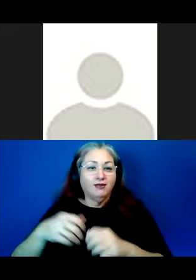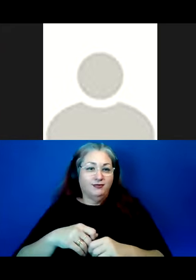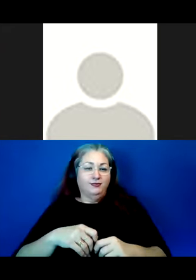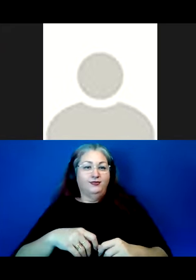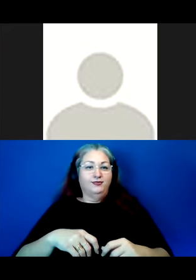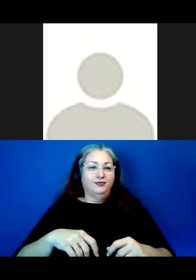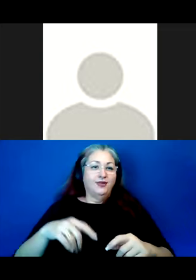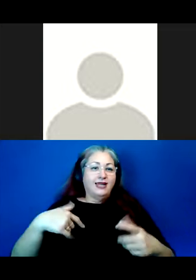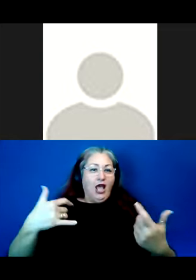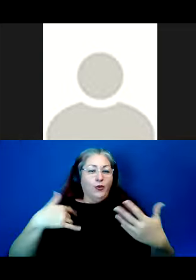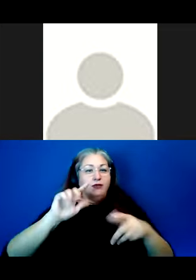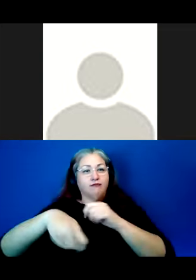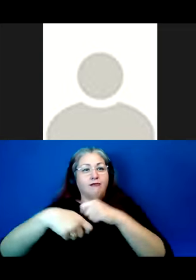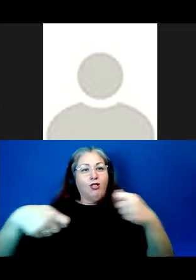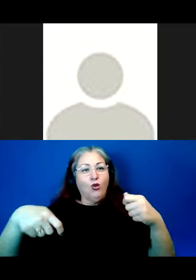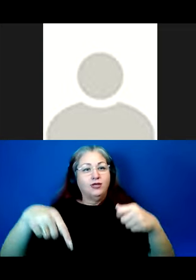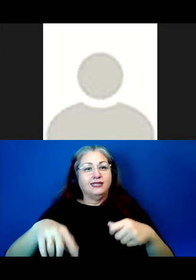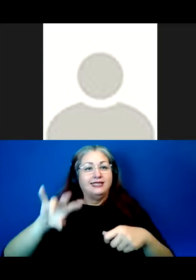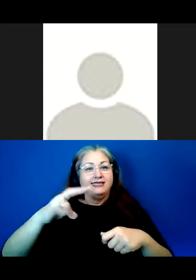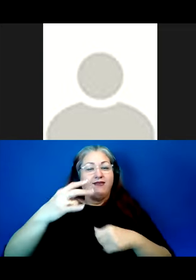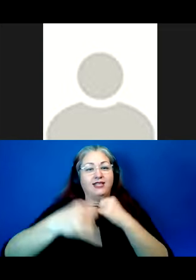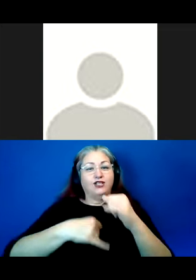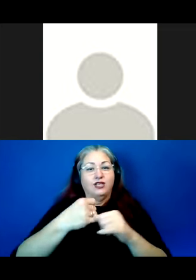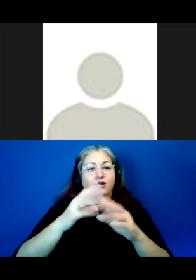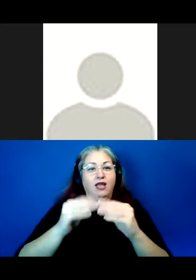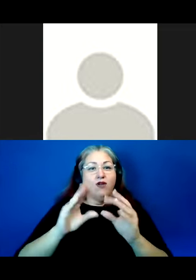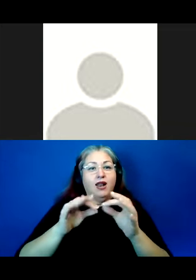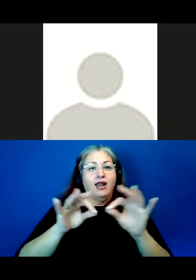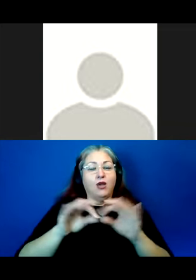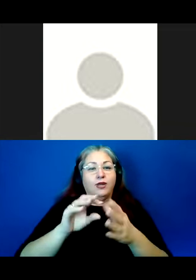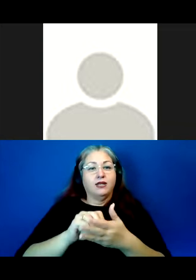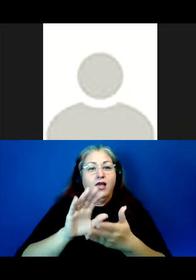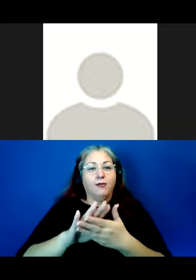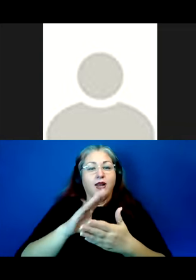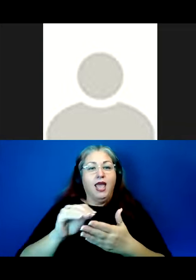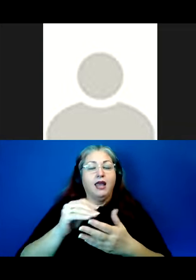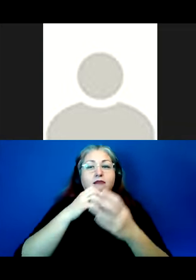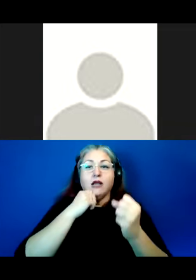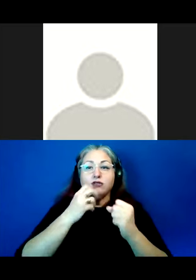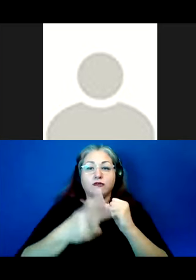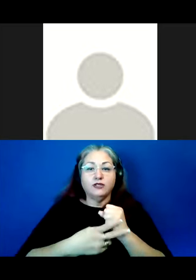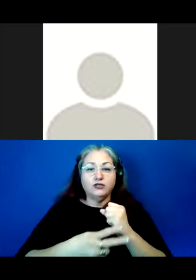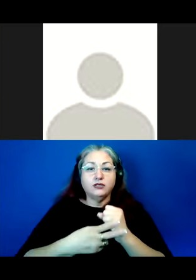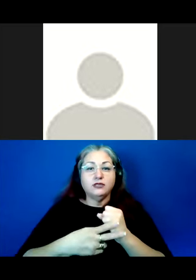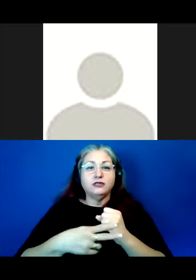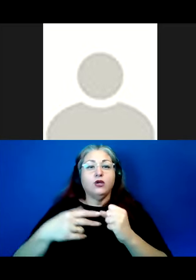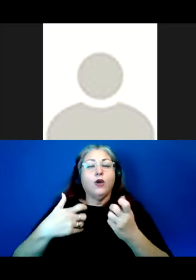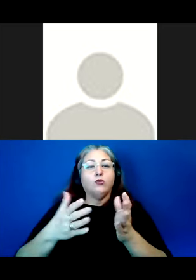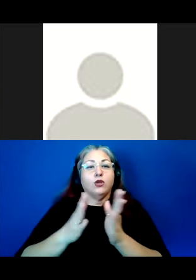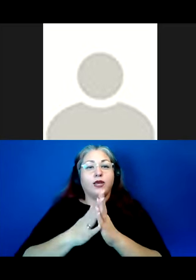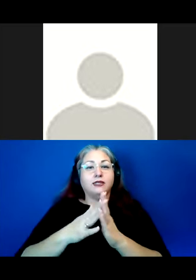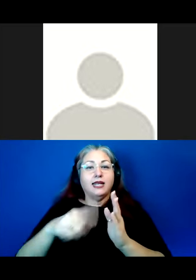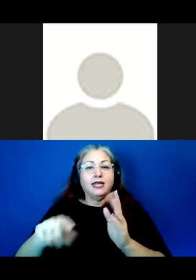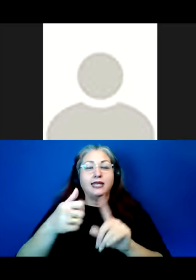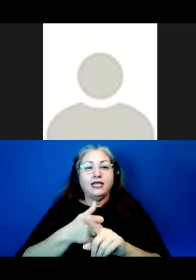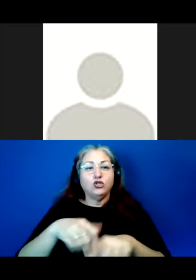As we bring to a close the 7th International Conference on Language Documentation and Conservation, may we request that each